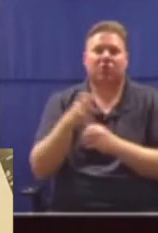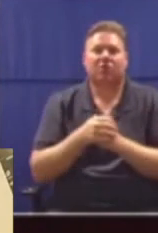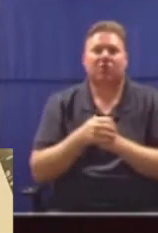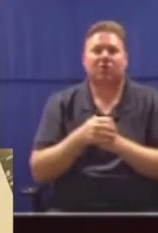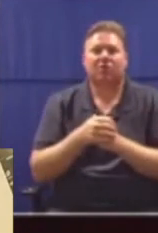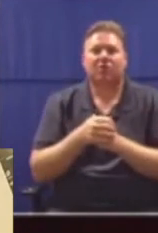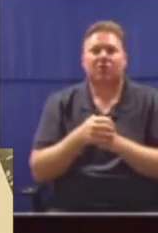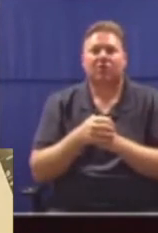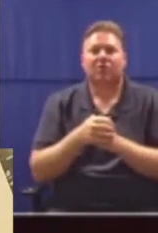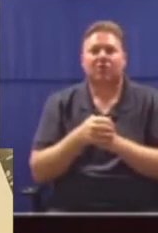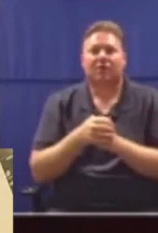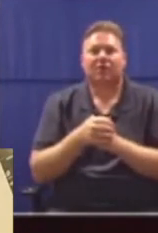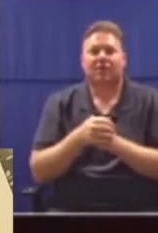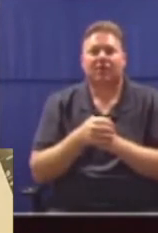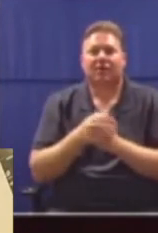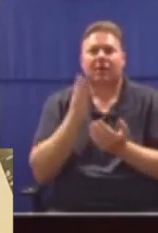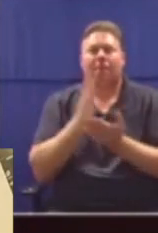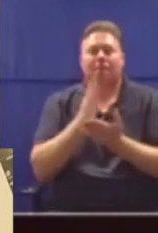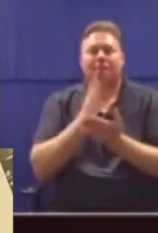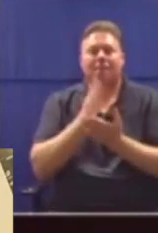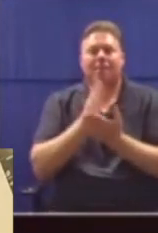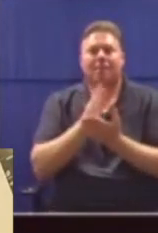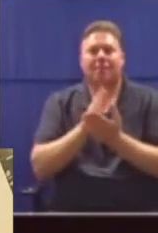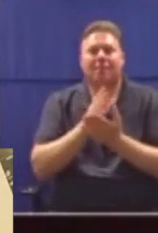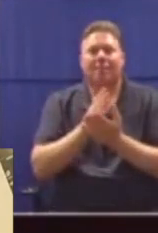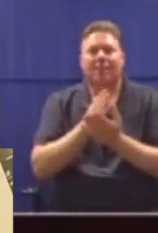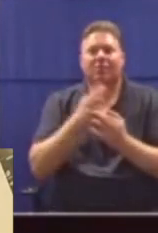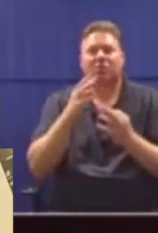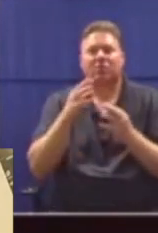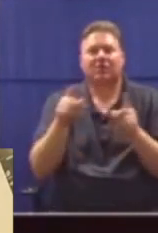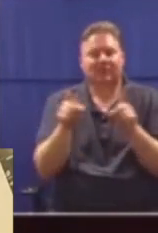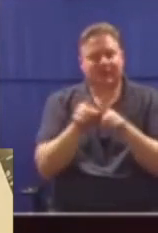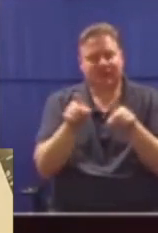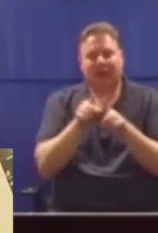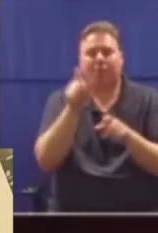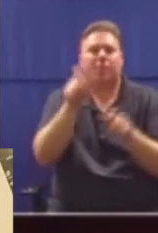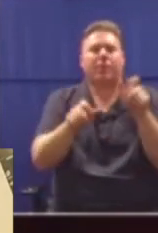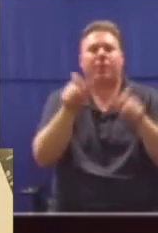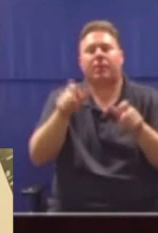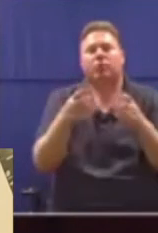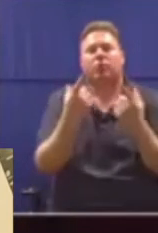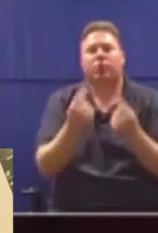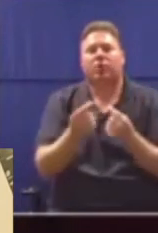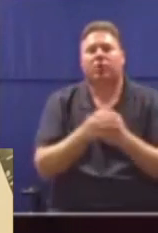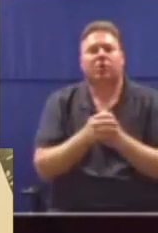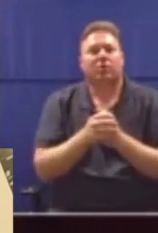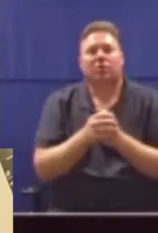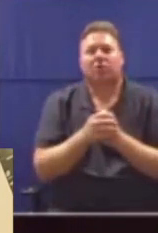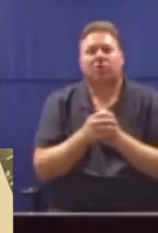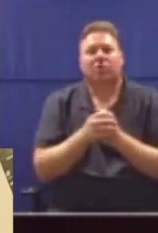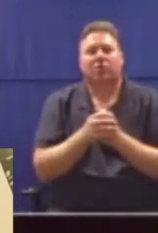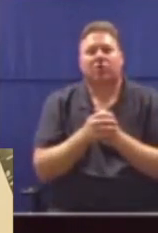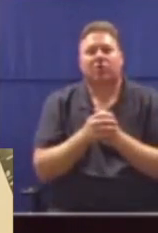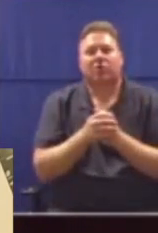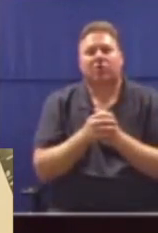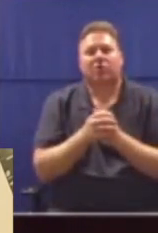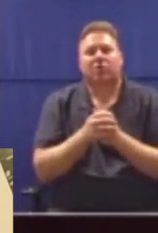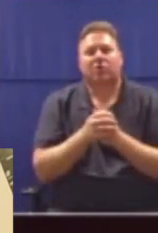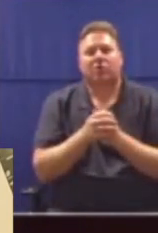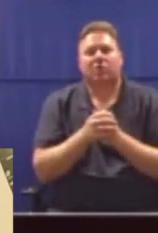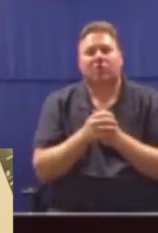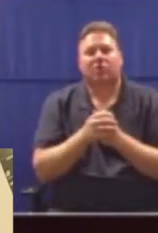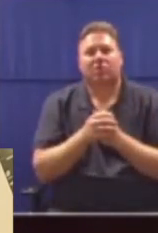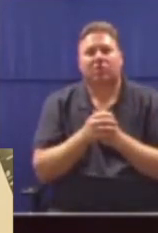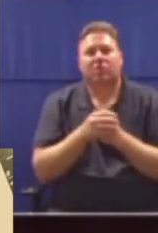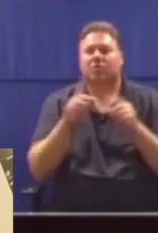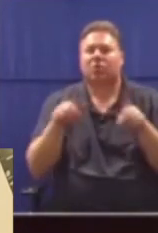reciprocate what the others are doing. Because you really can't say what